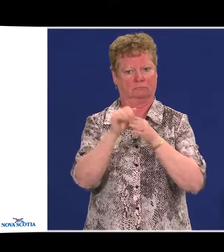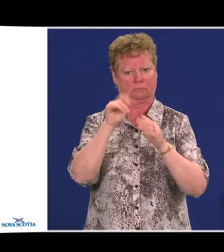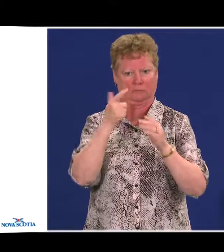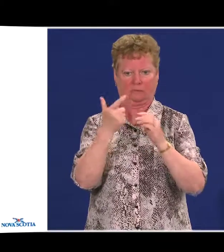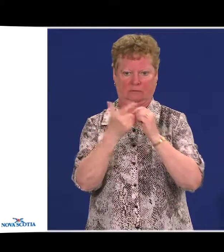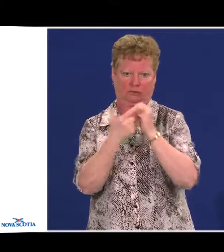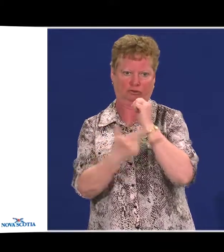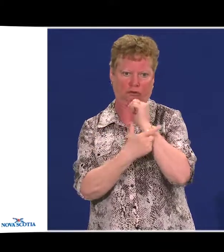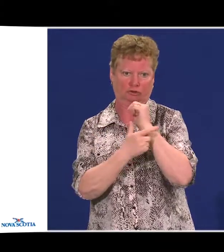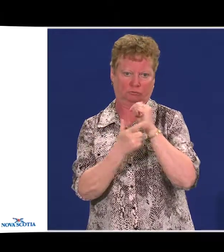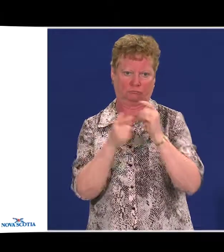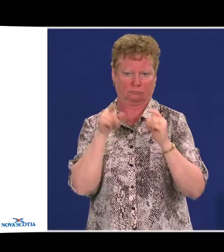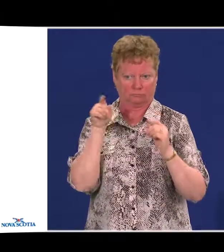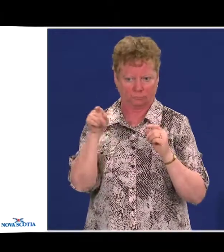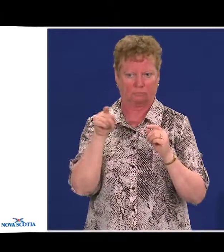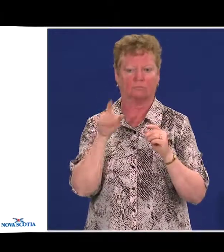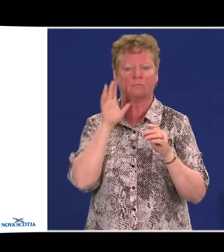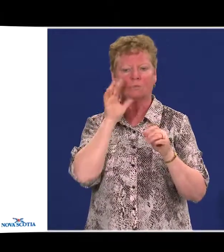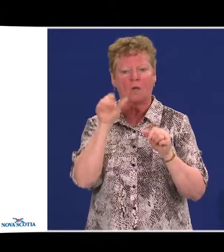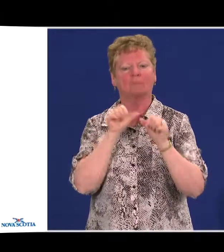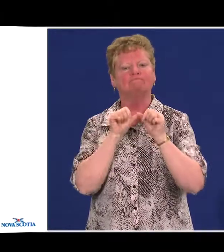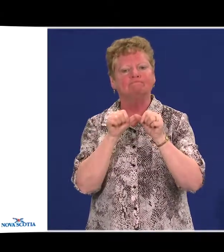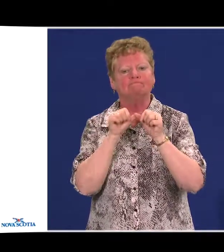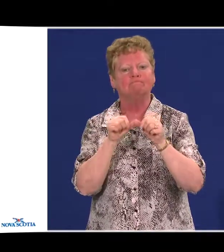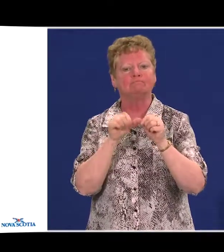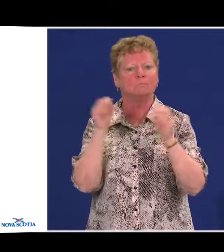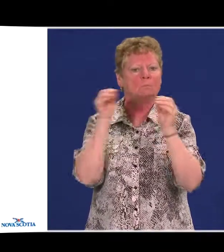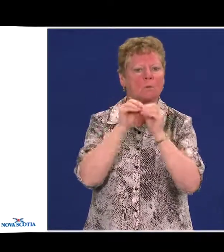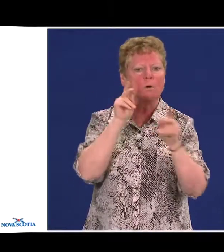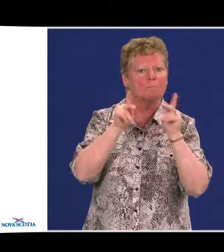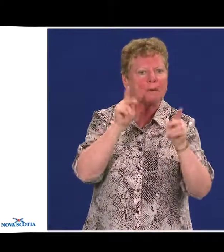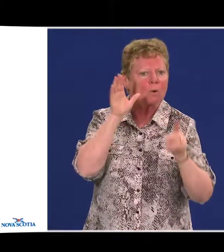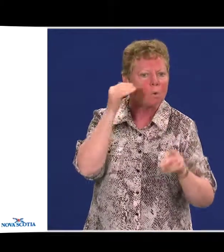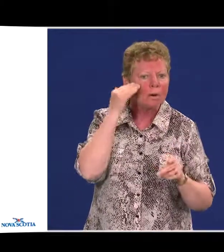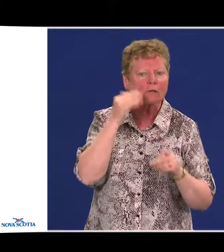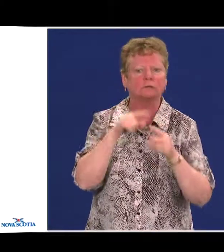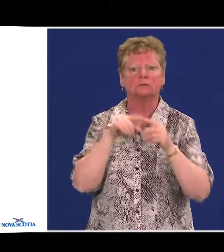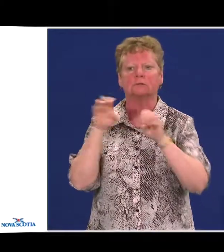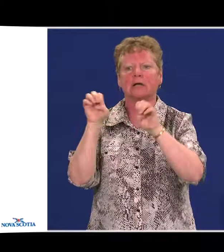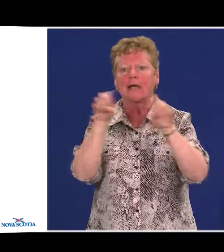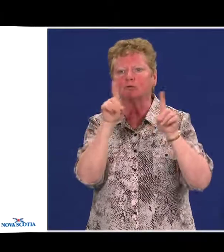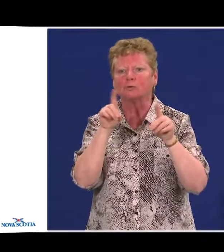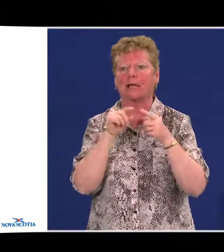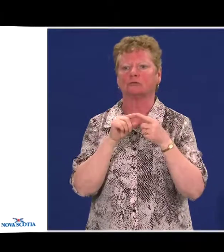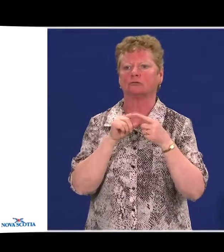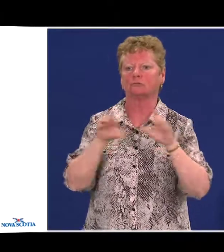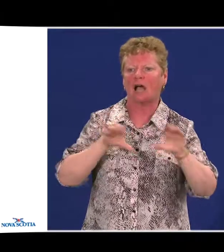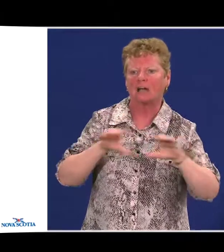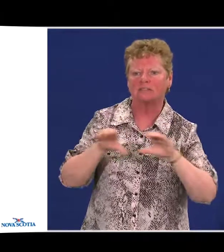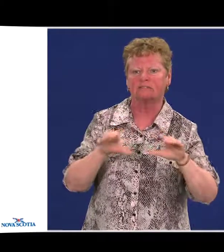legislation through continuous public awareness and education activities.